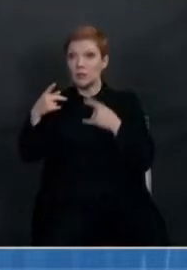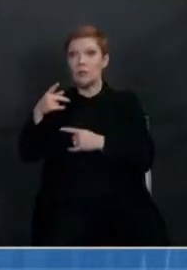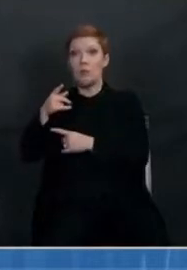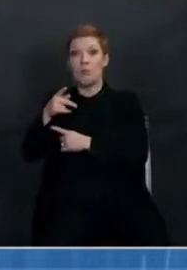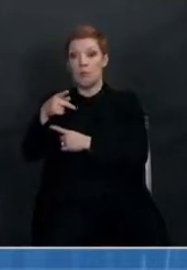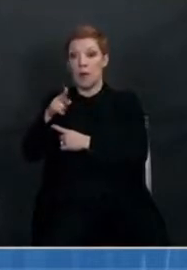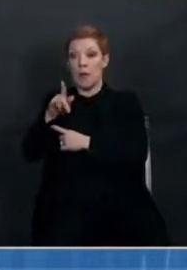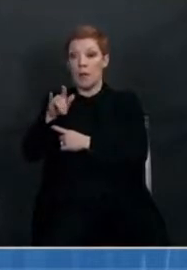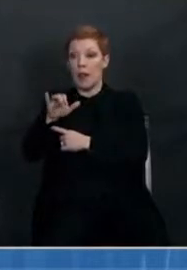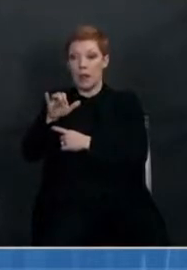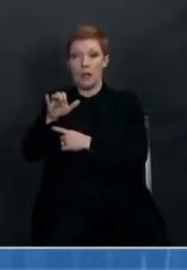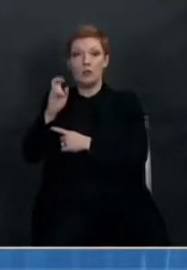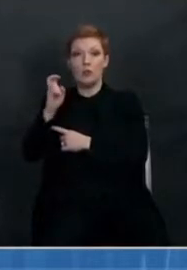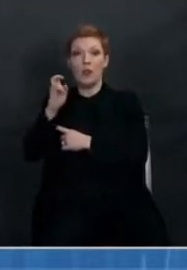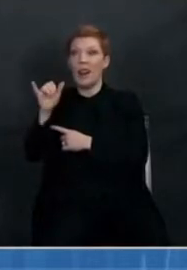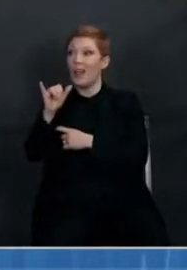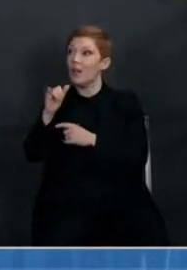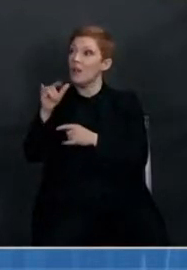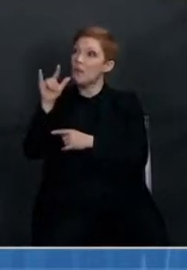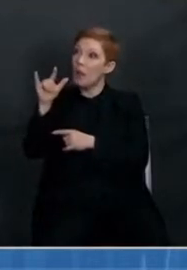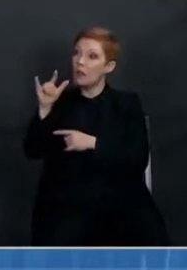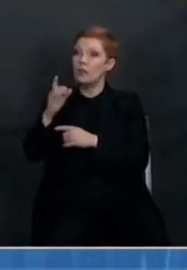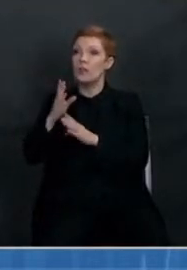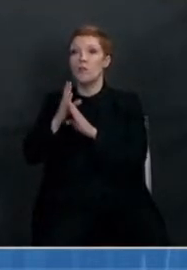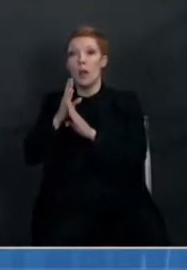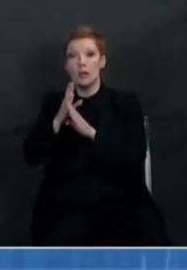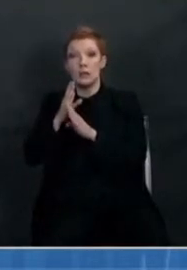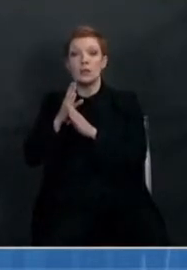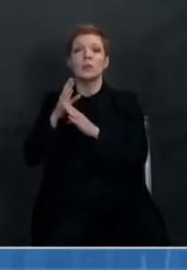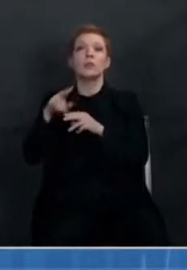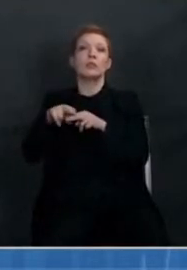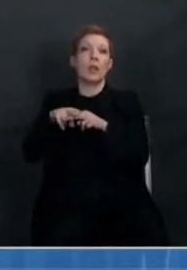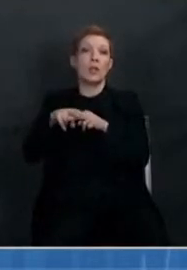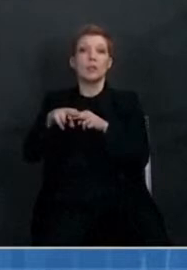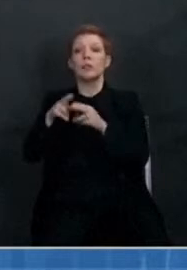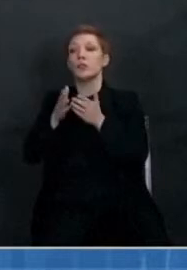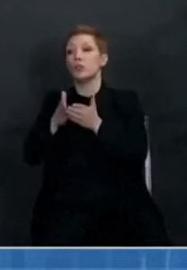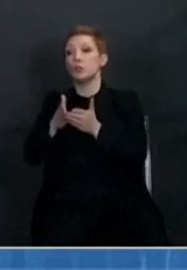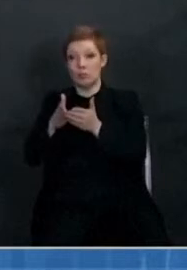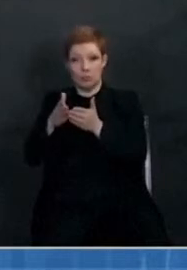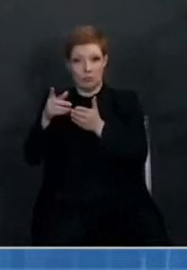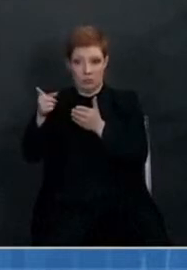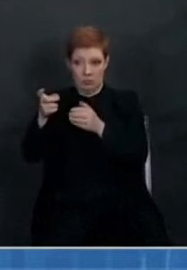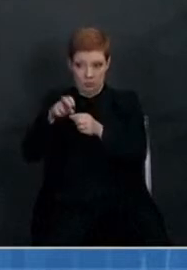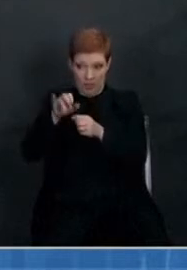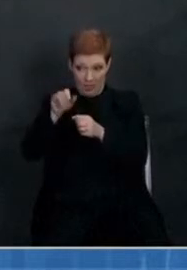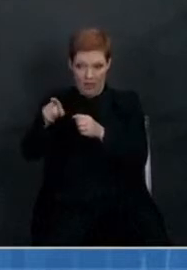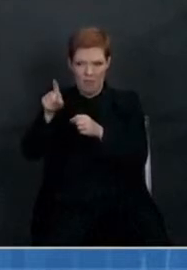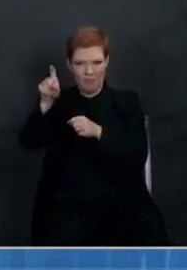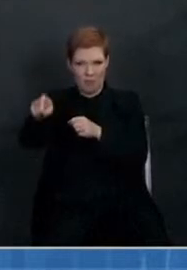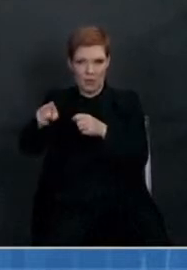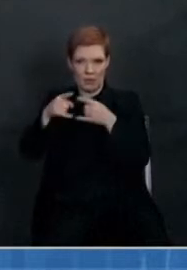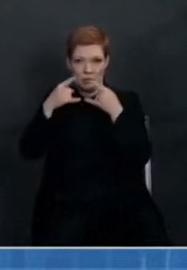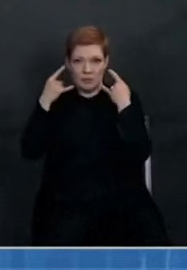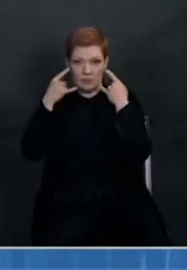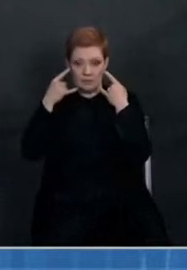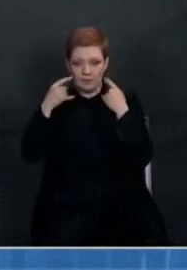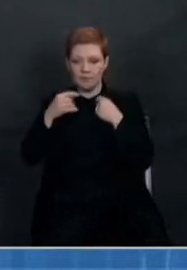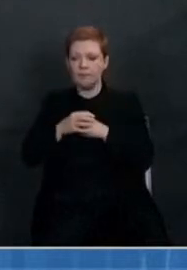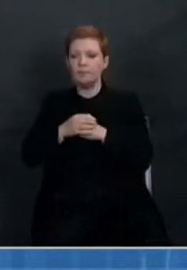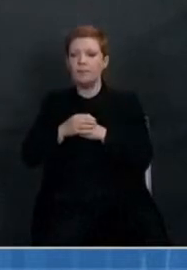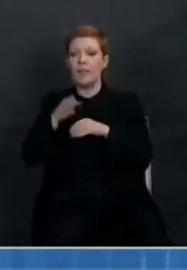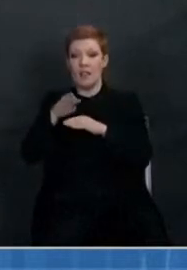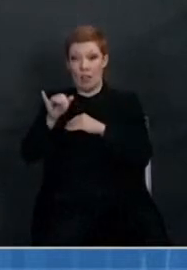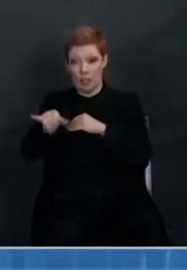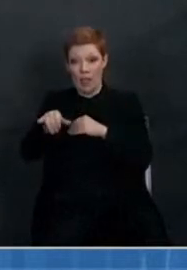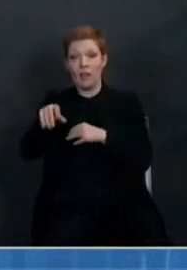planes, buses, trains and ships. And after that order was issued, the TSA